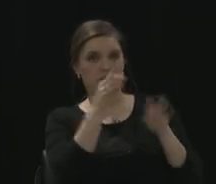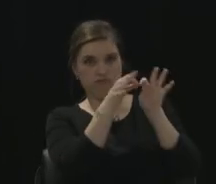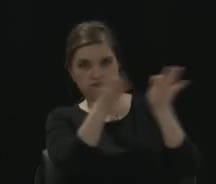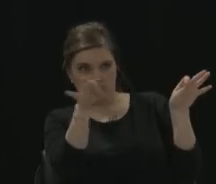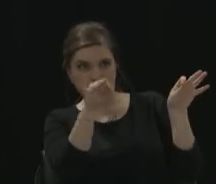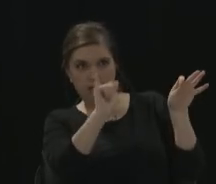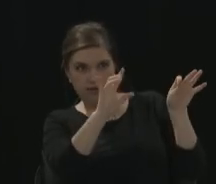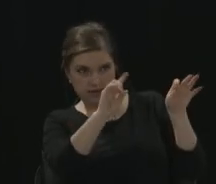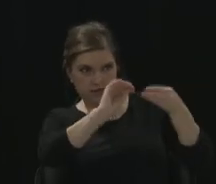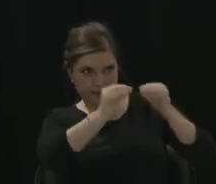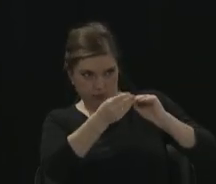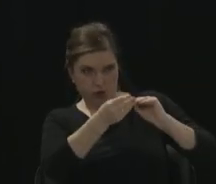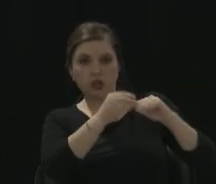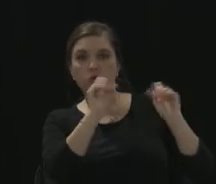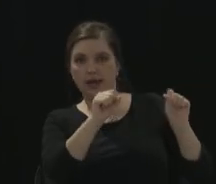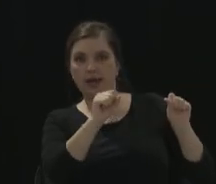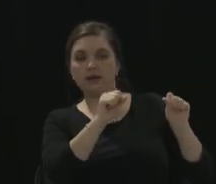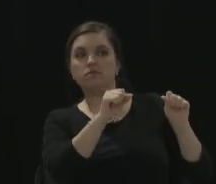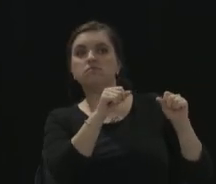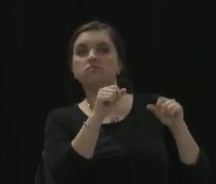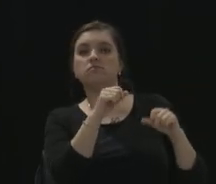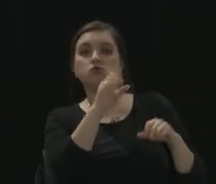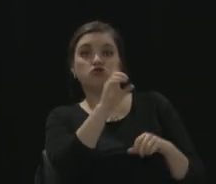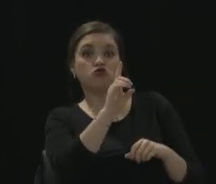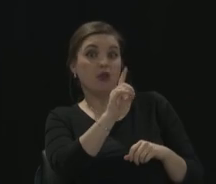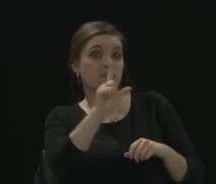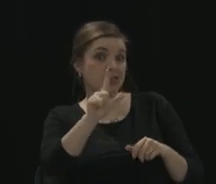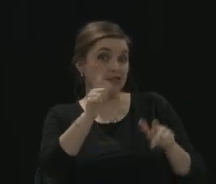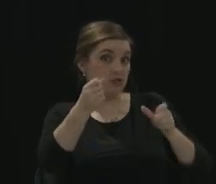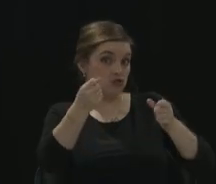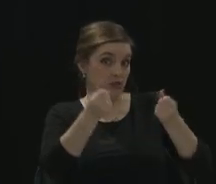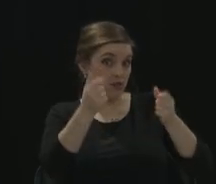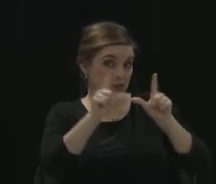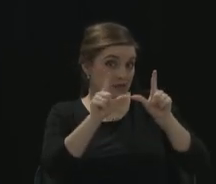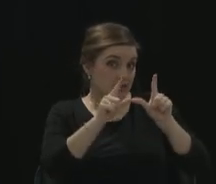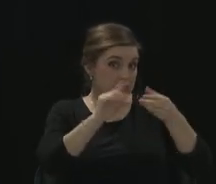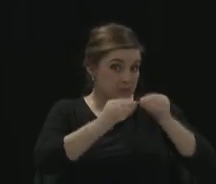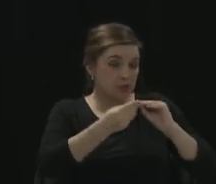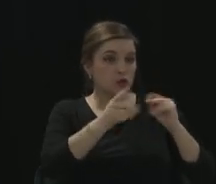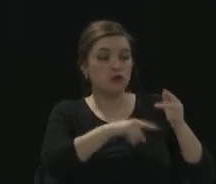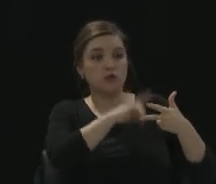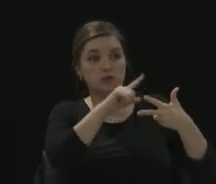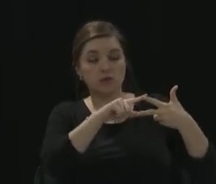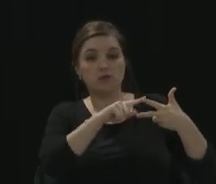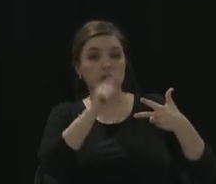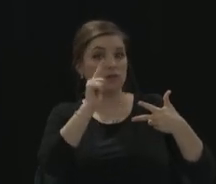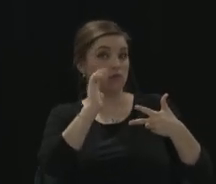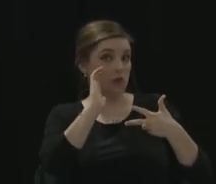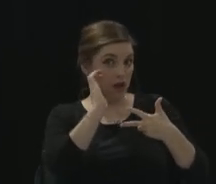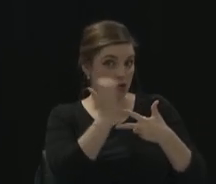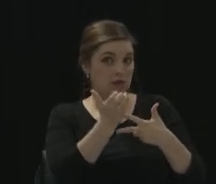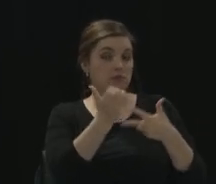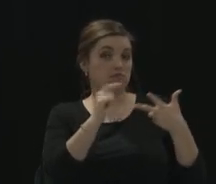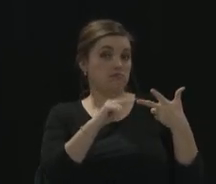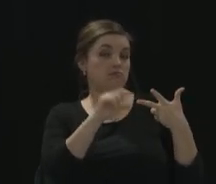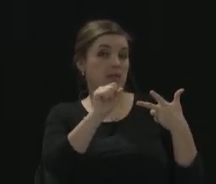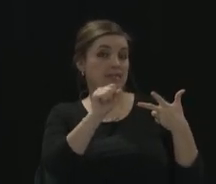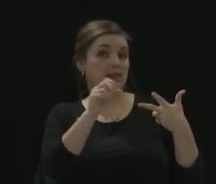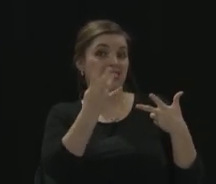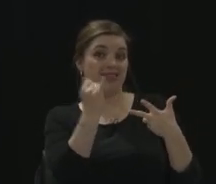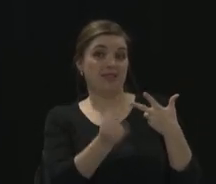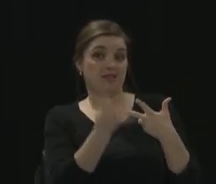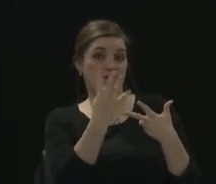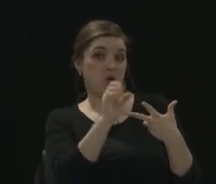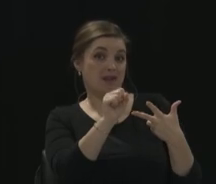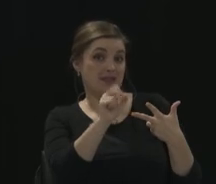your social security number, or a photocopy back in front of the ID, or the photocopy of the passport.